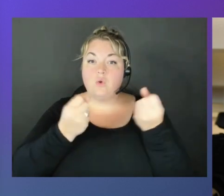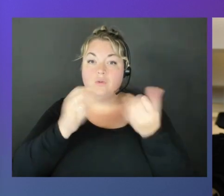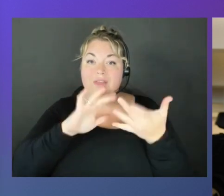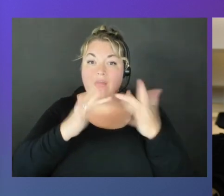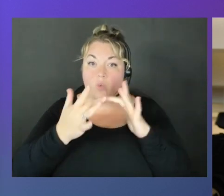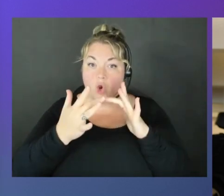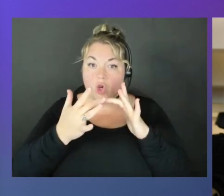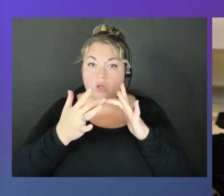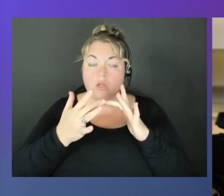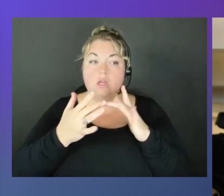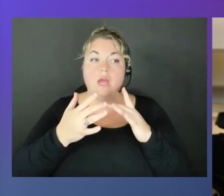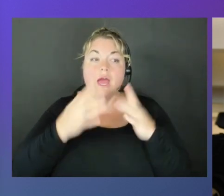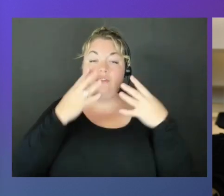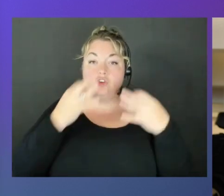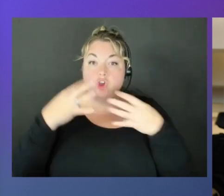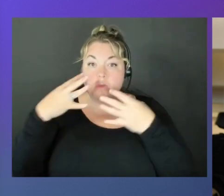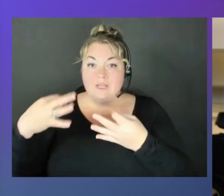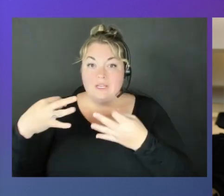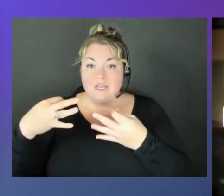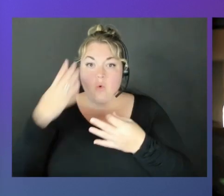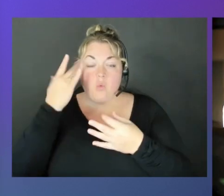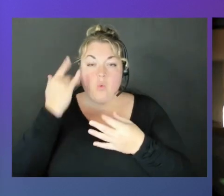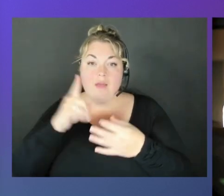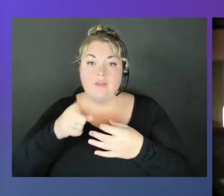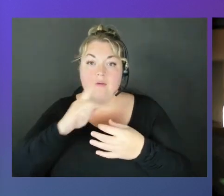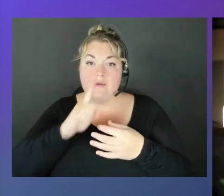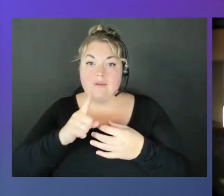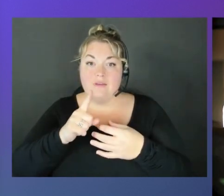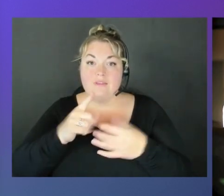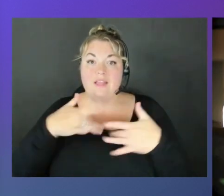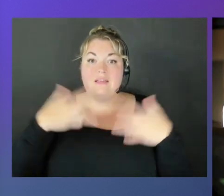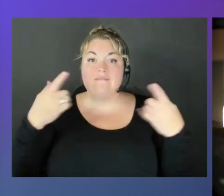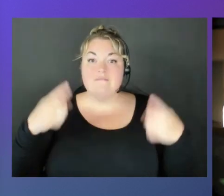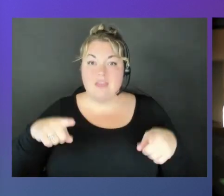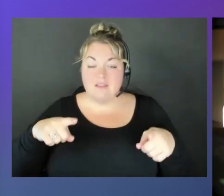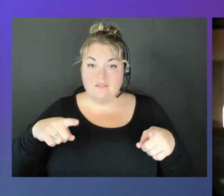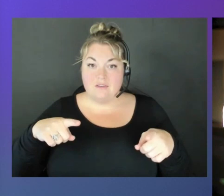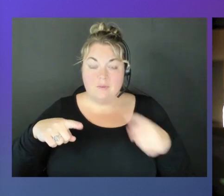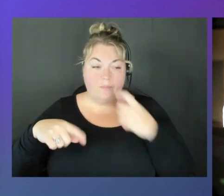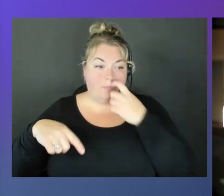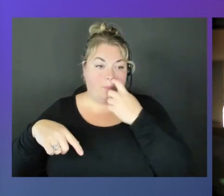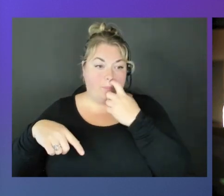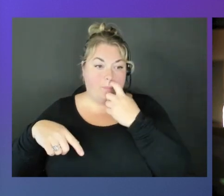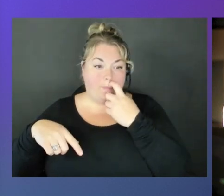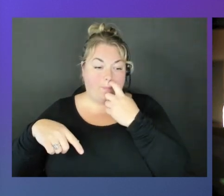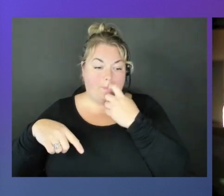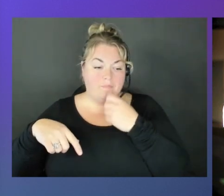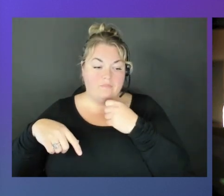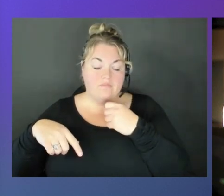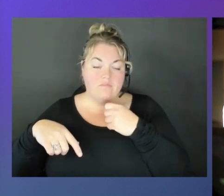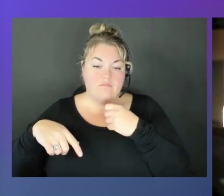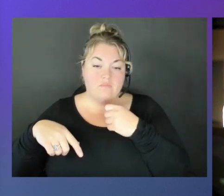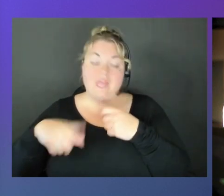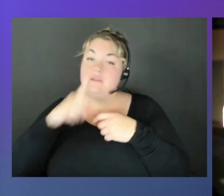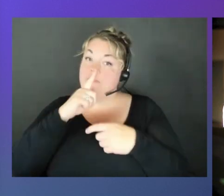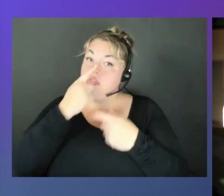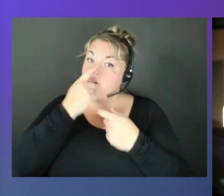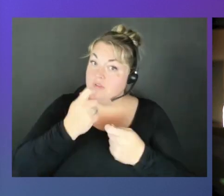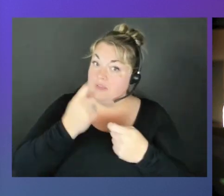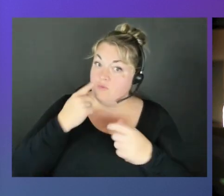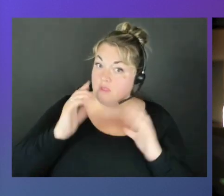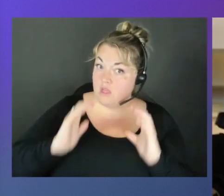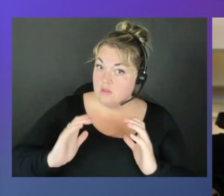determining whether there is an event that are interested to customer, and also, if so,